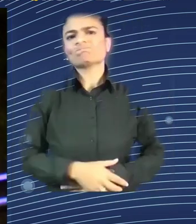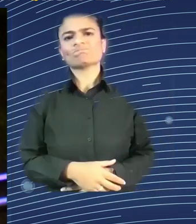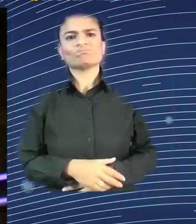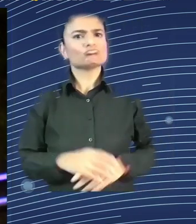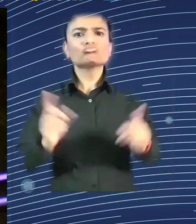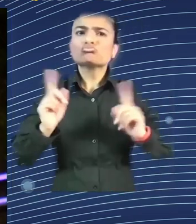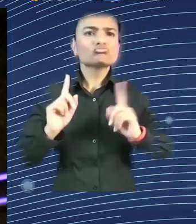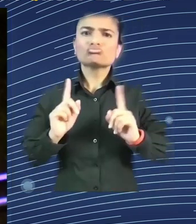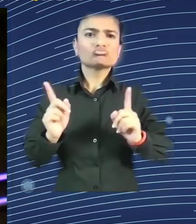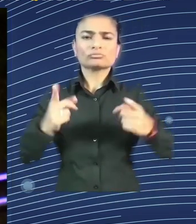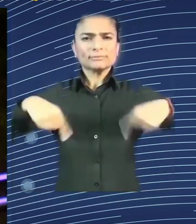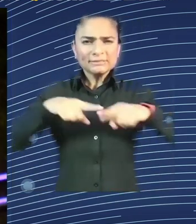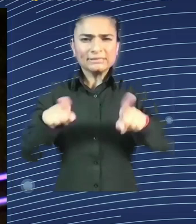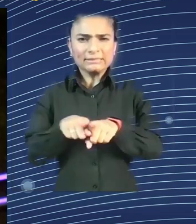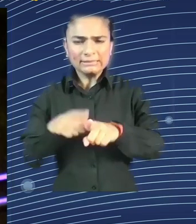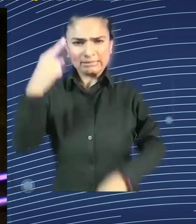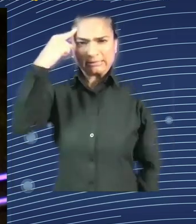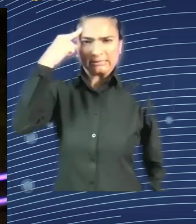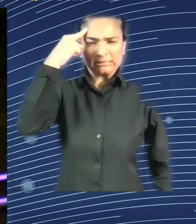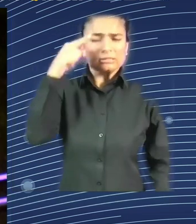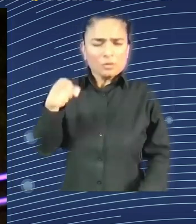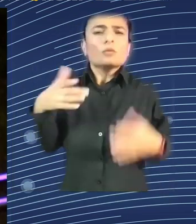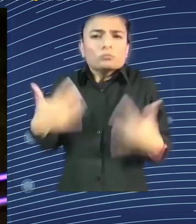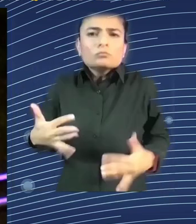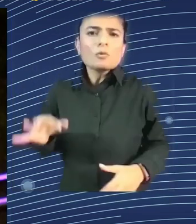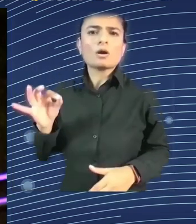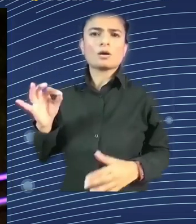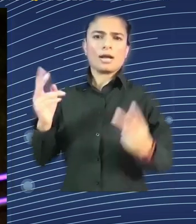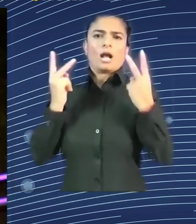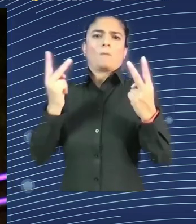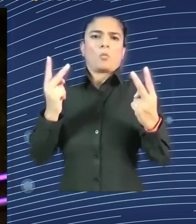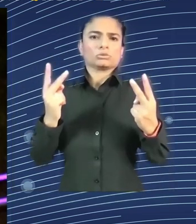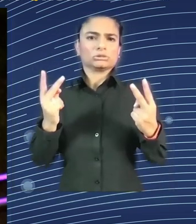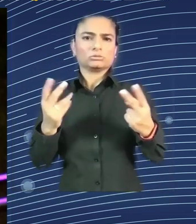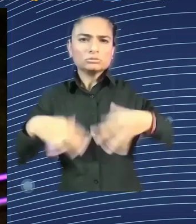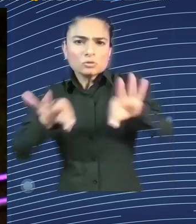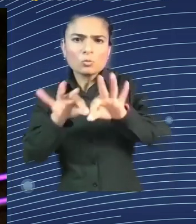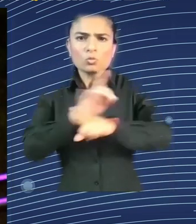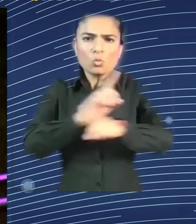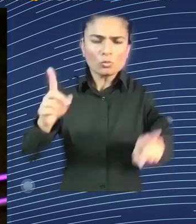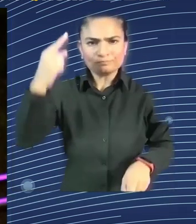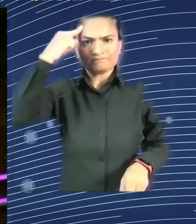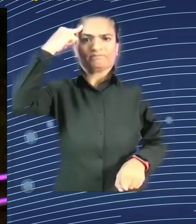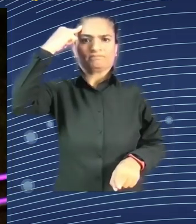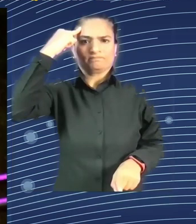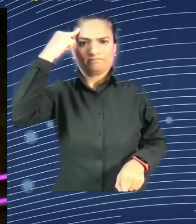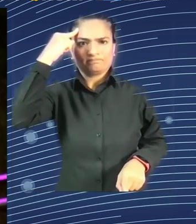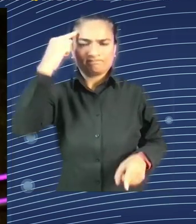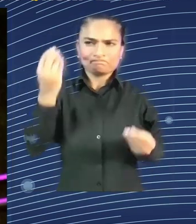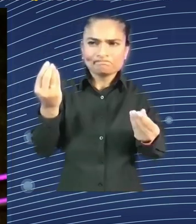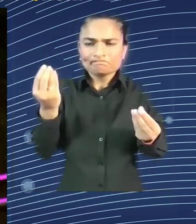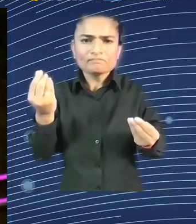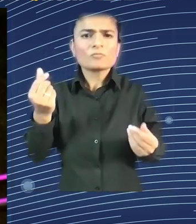do something in Europe, but we need some global regulation, especially with platforms, because more and more platforms